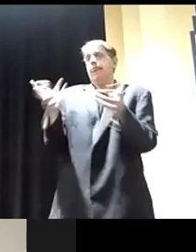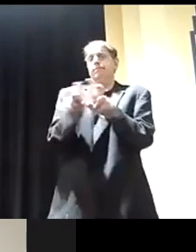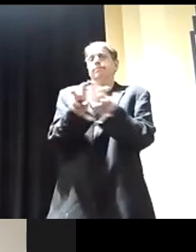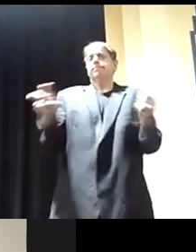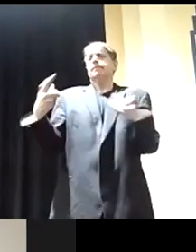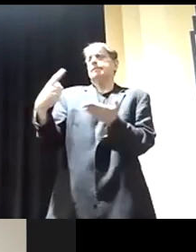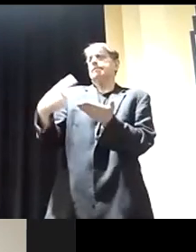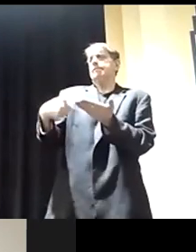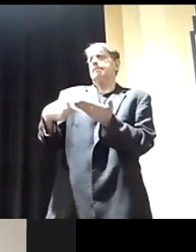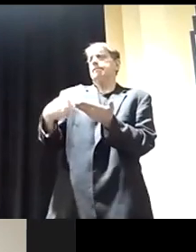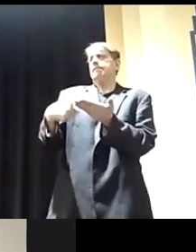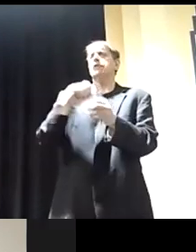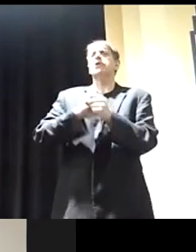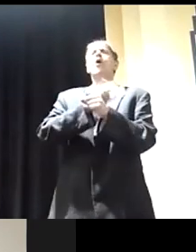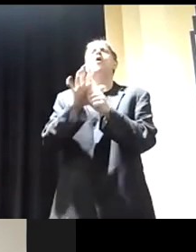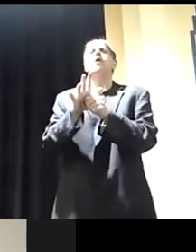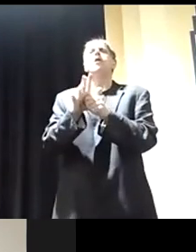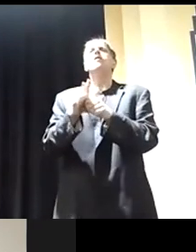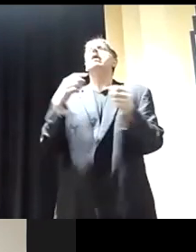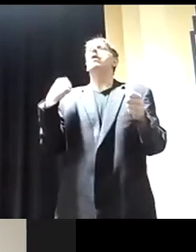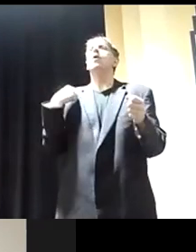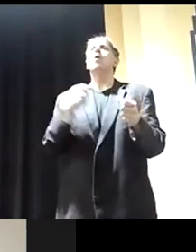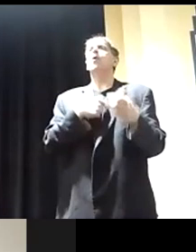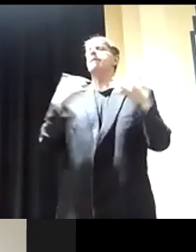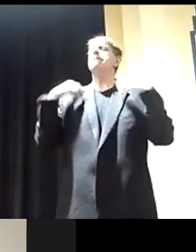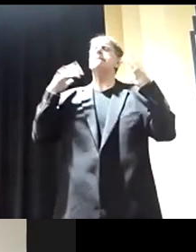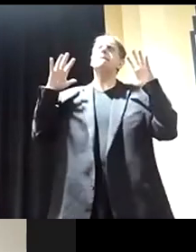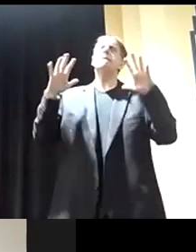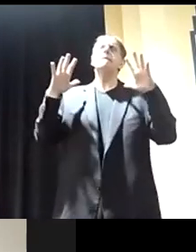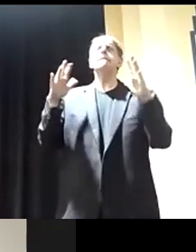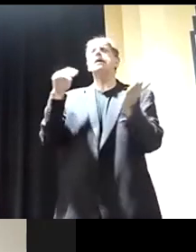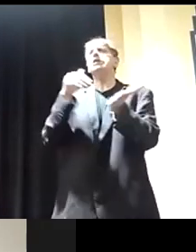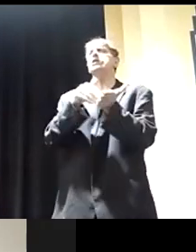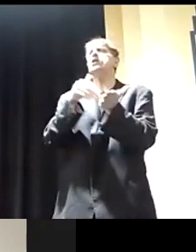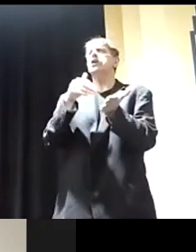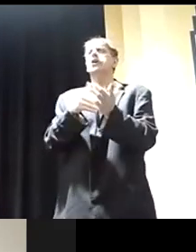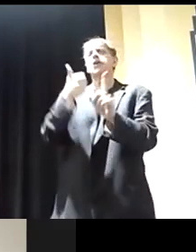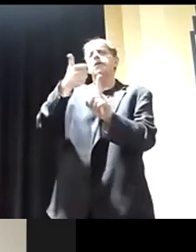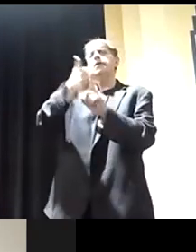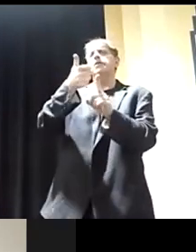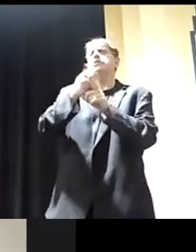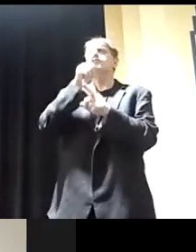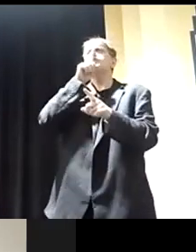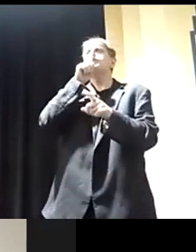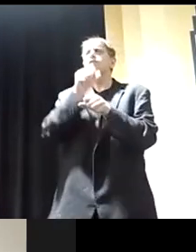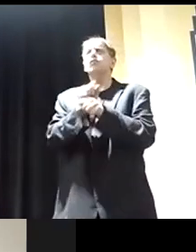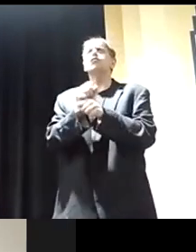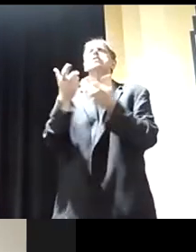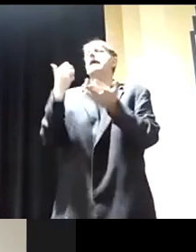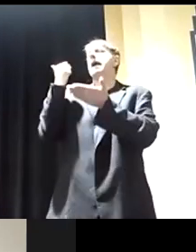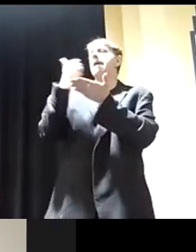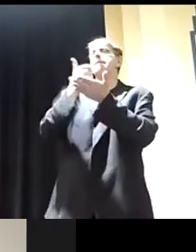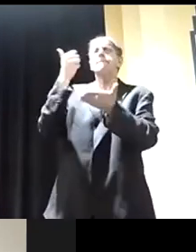COVID. When we had a highly amazing doctor, Dr. Alice Stanford, who really herself went off and started helping